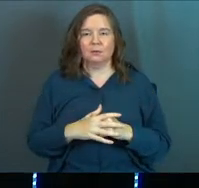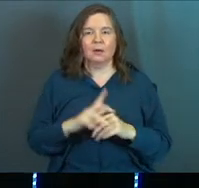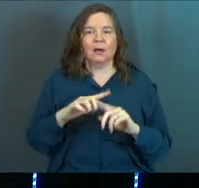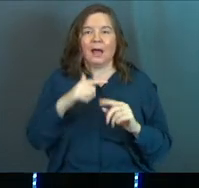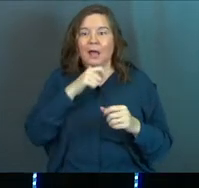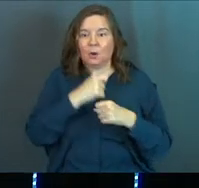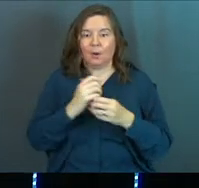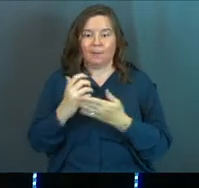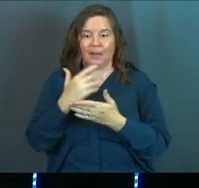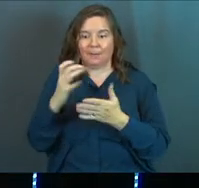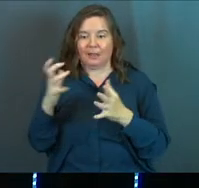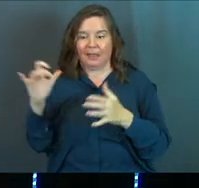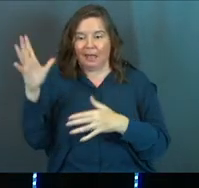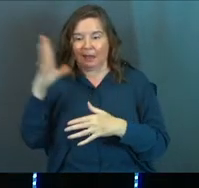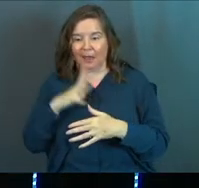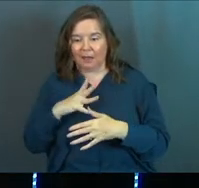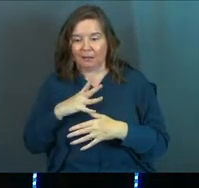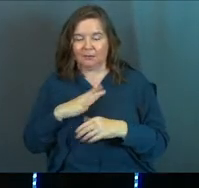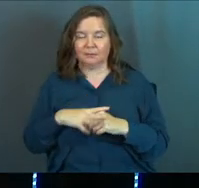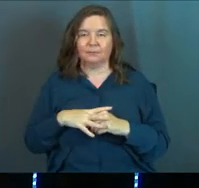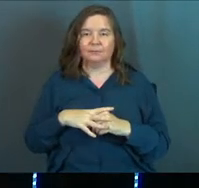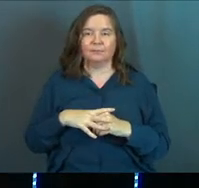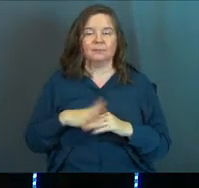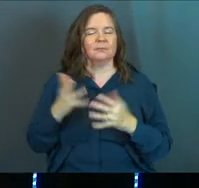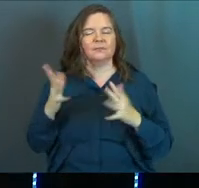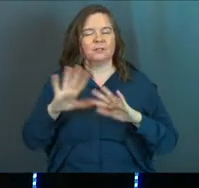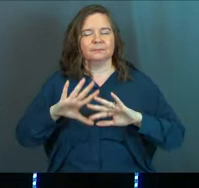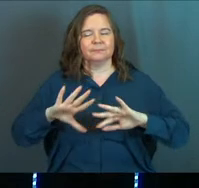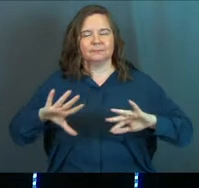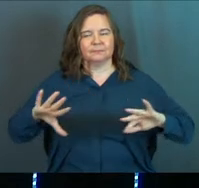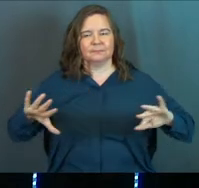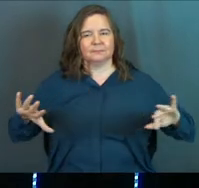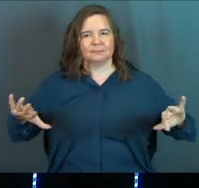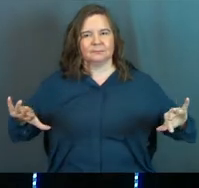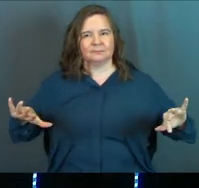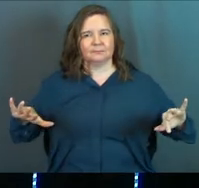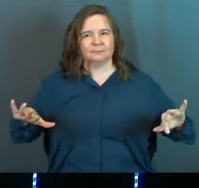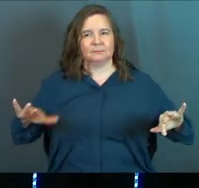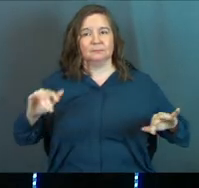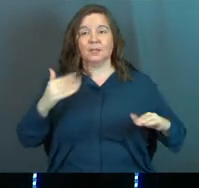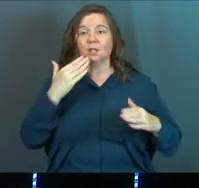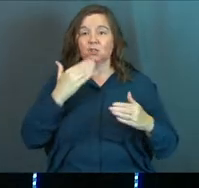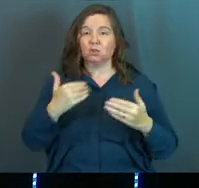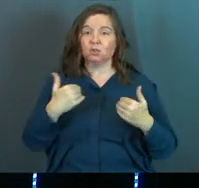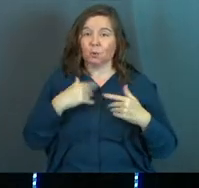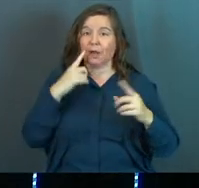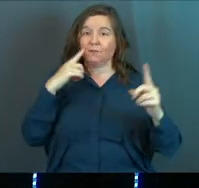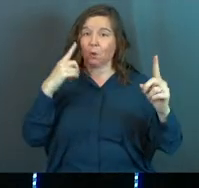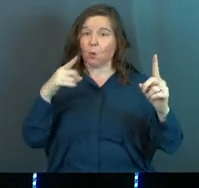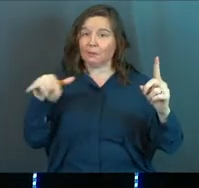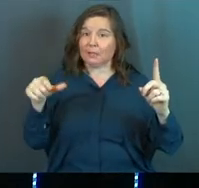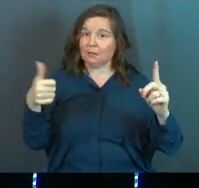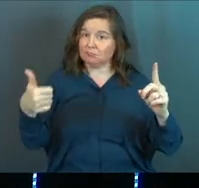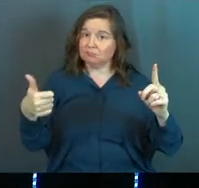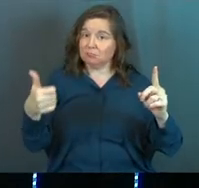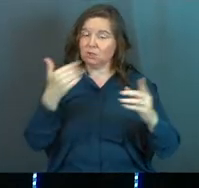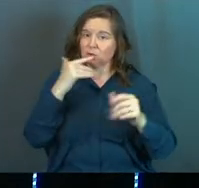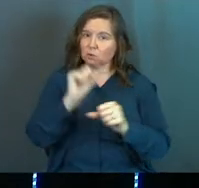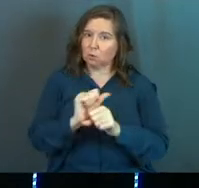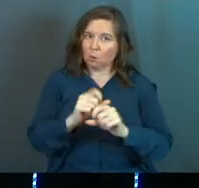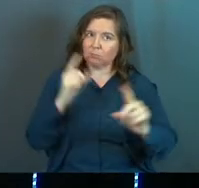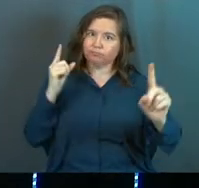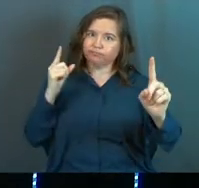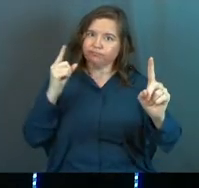but I don't make as much as that guy. Be done with all of that. It's good to have goals. It's good to work toward